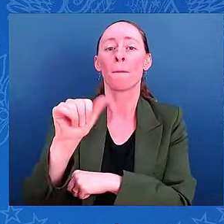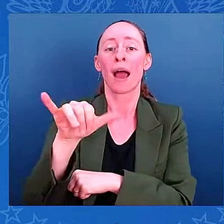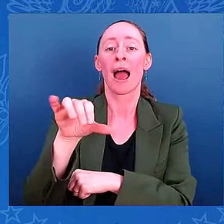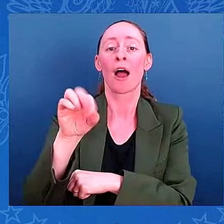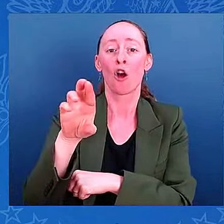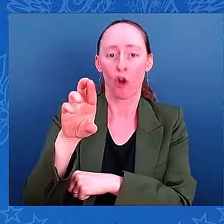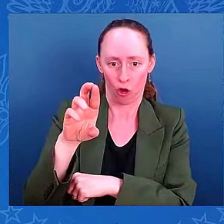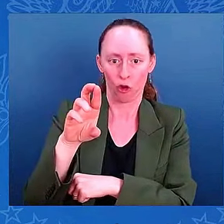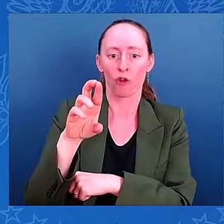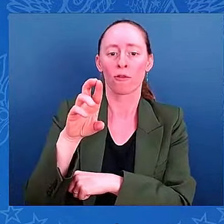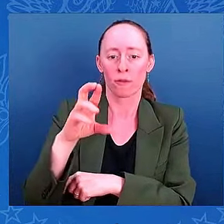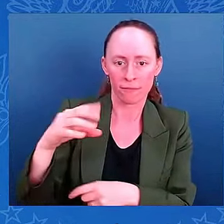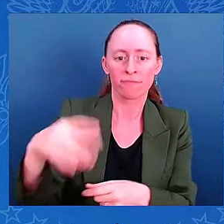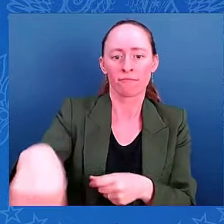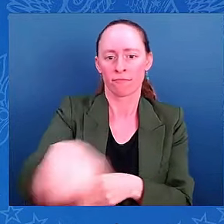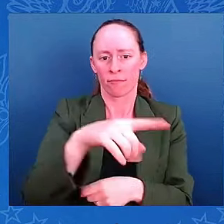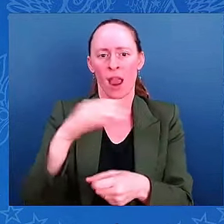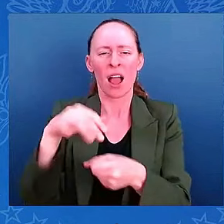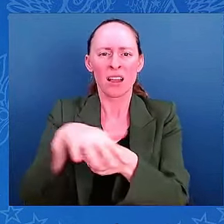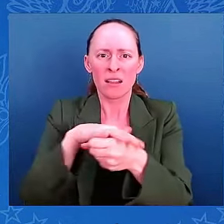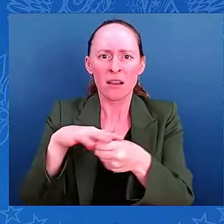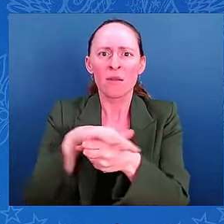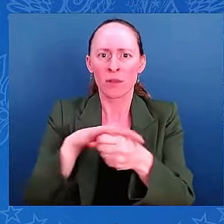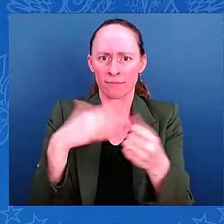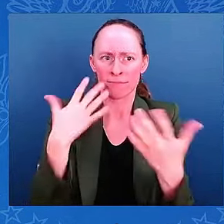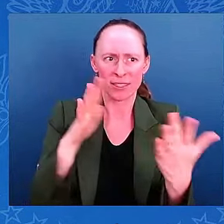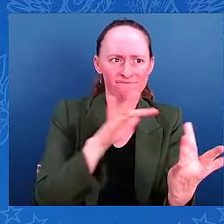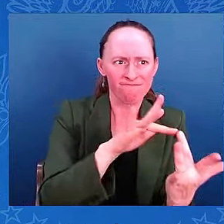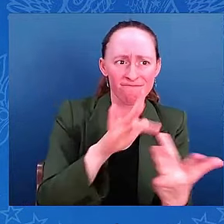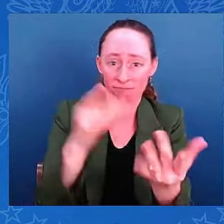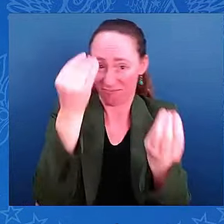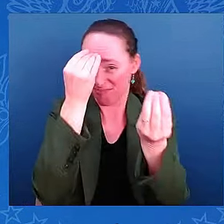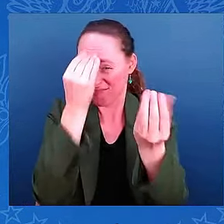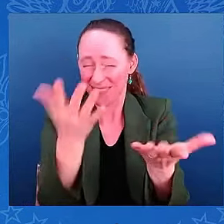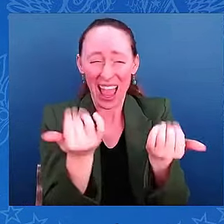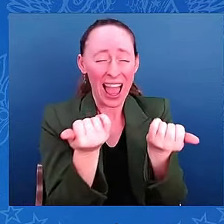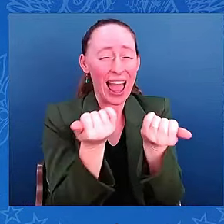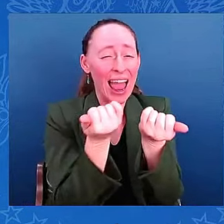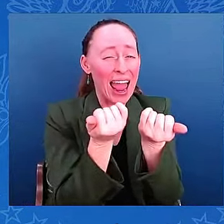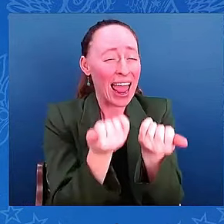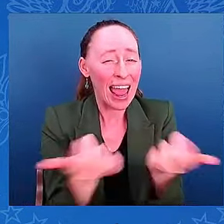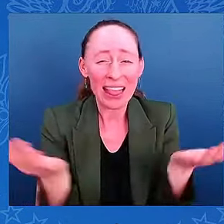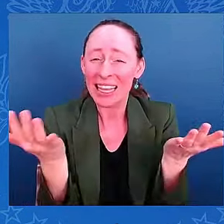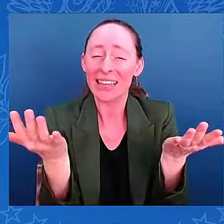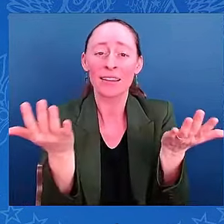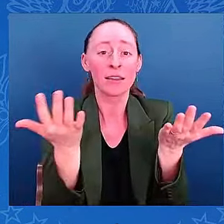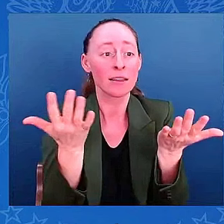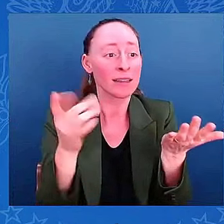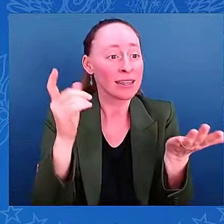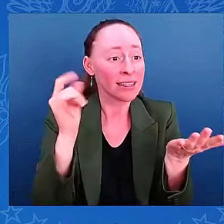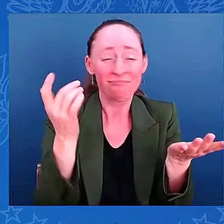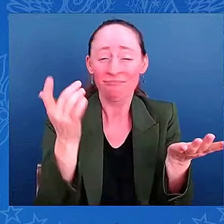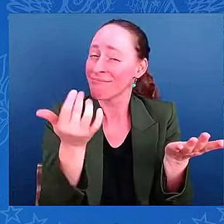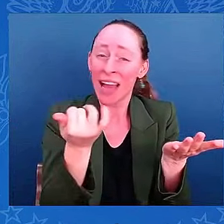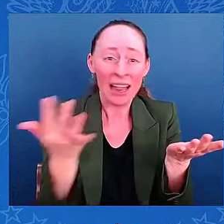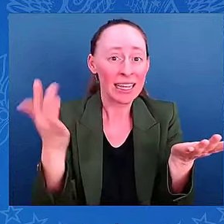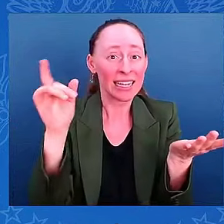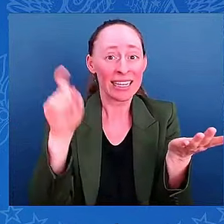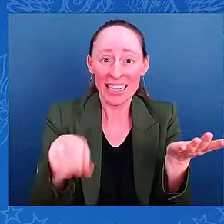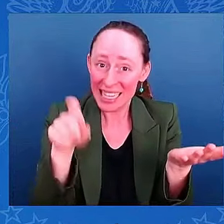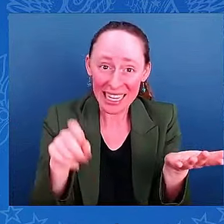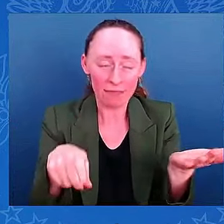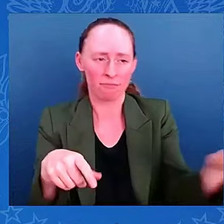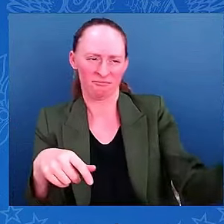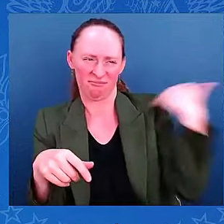everything we have, everything they need. And I made it clear to them they should reach out if there's anything more they need. I gave them my